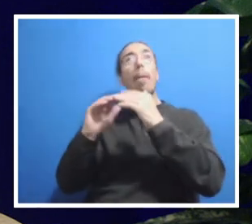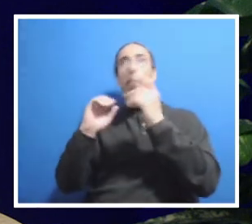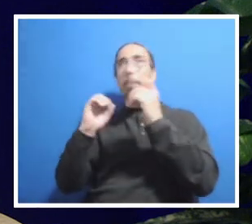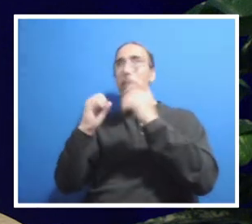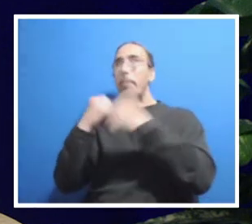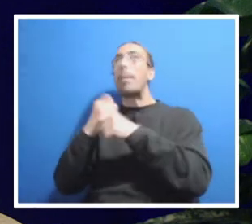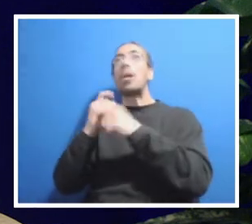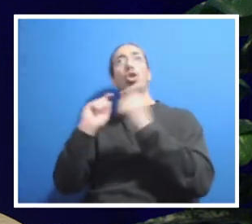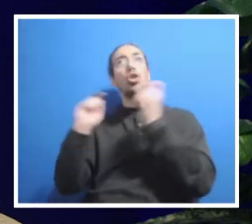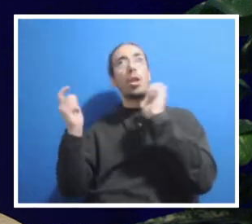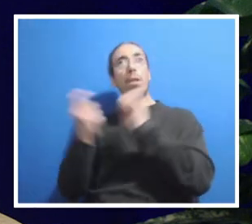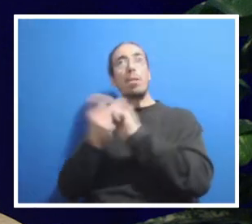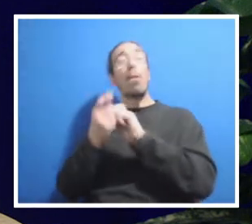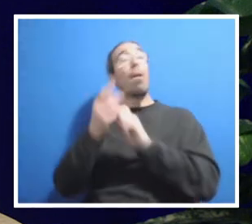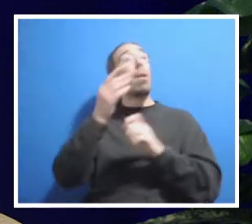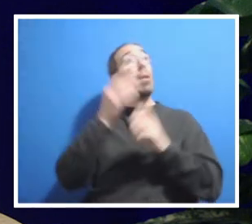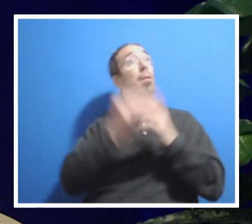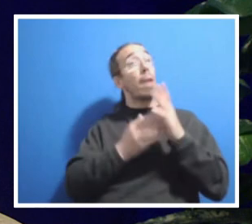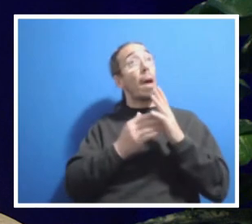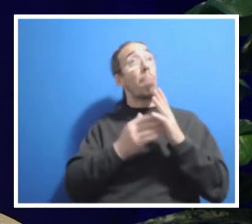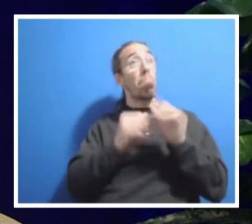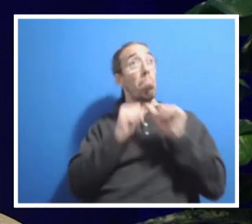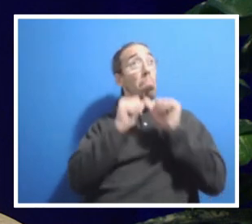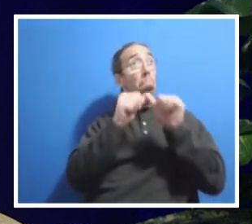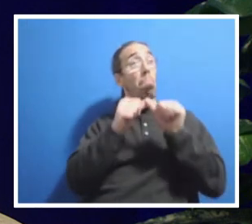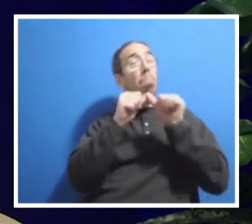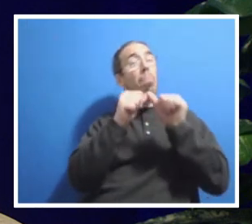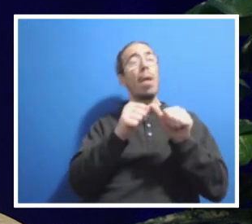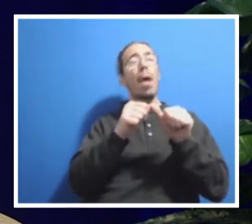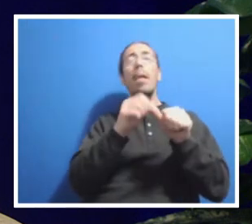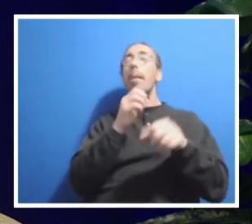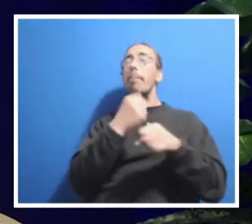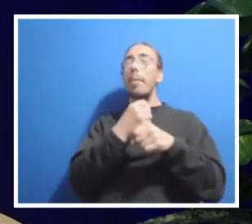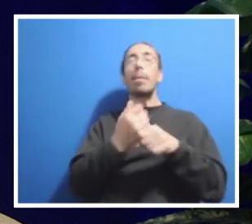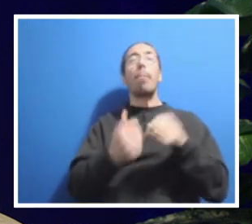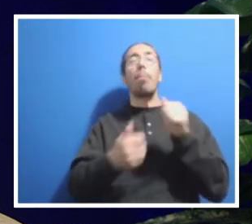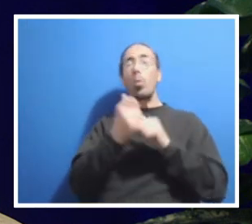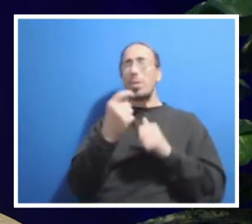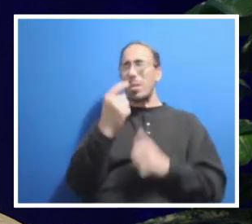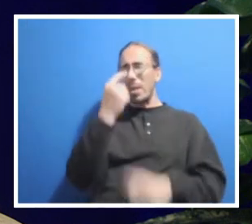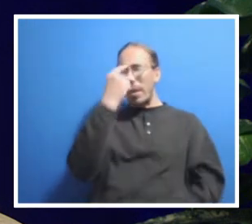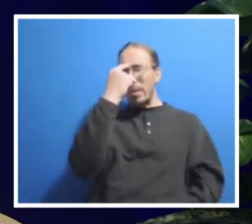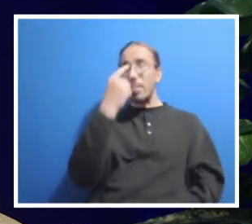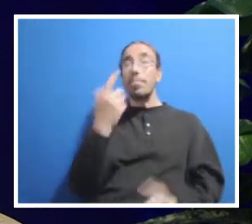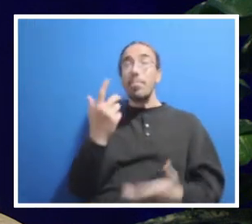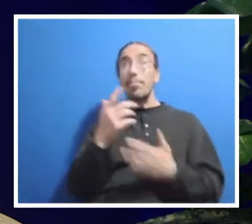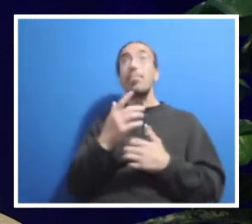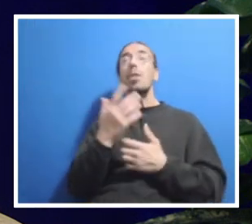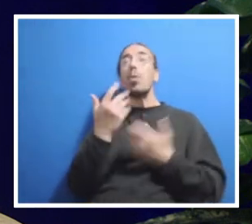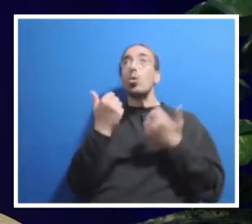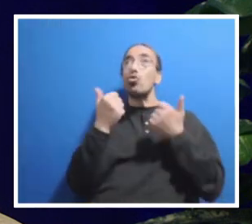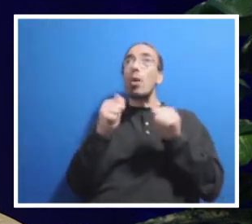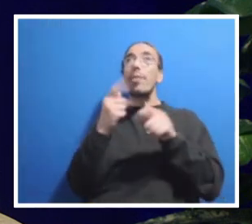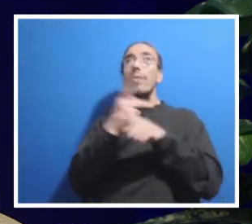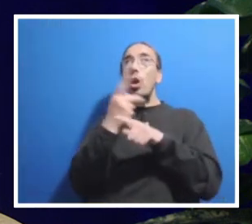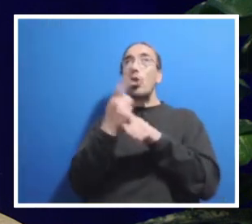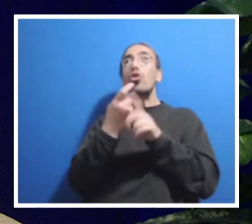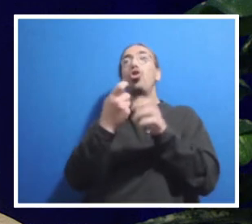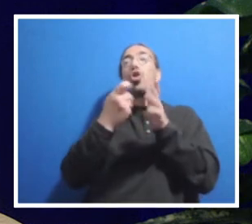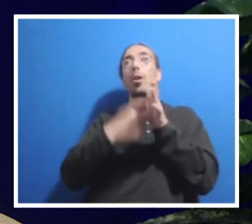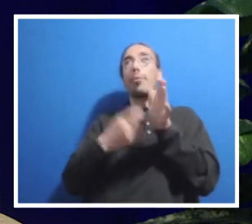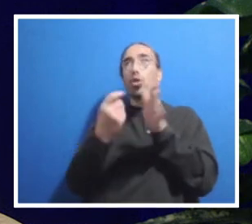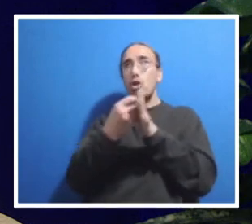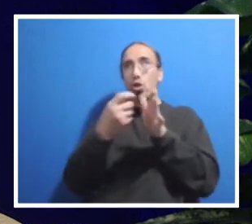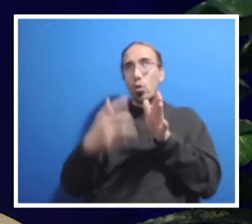they were doing it made the most sense. We're very sensitive to cost of attendance for our students. So we will continue to look at those